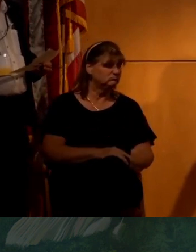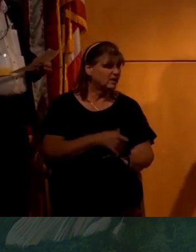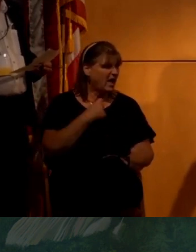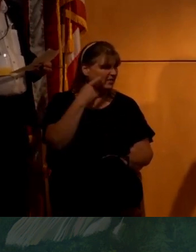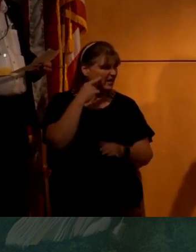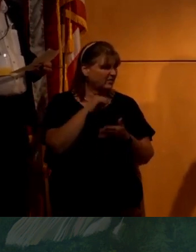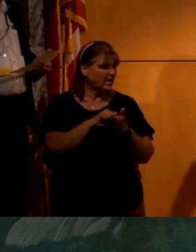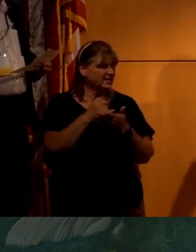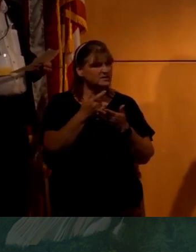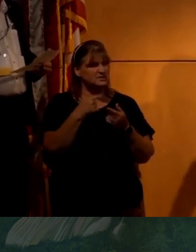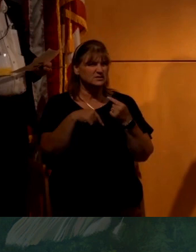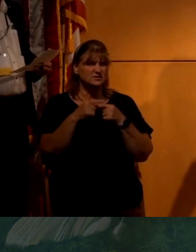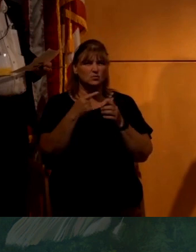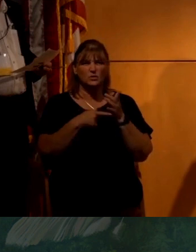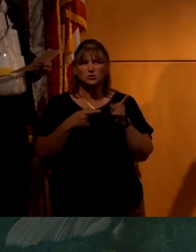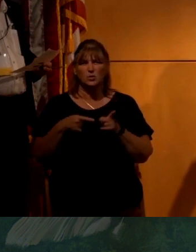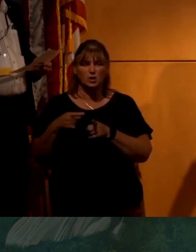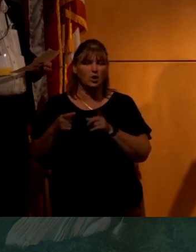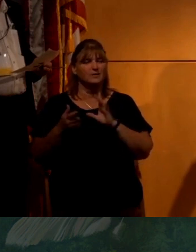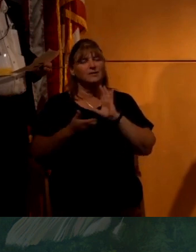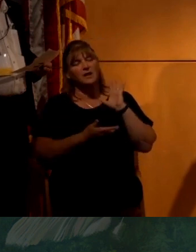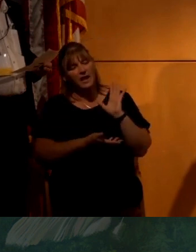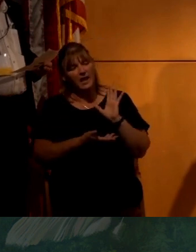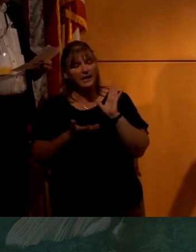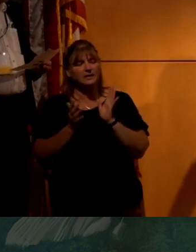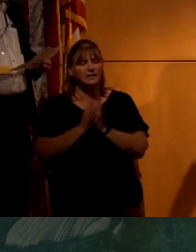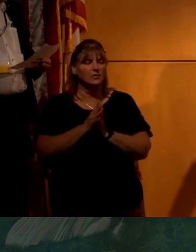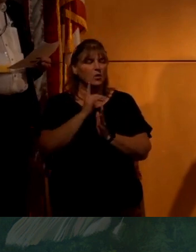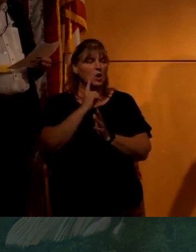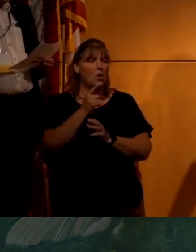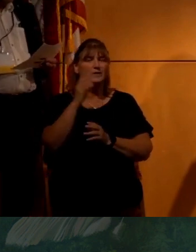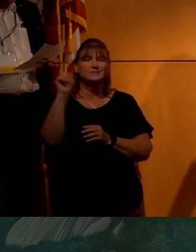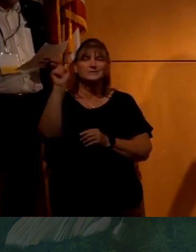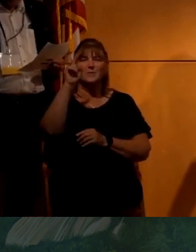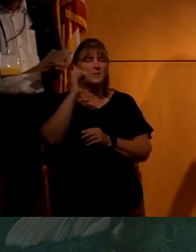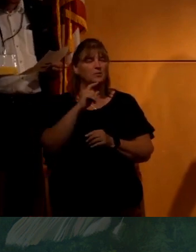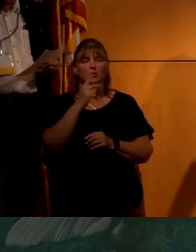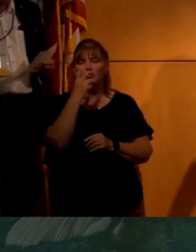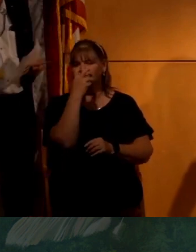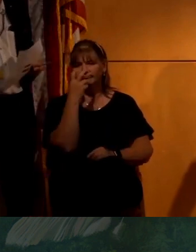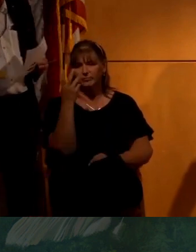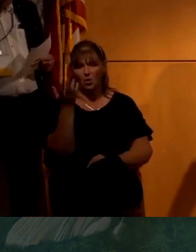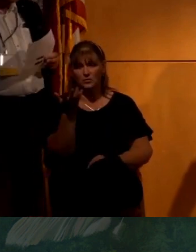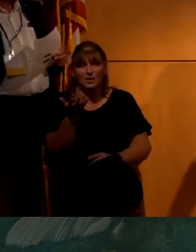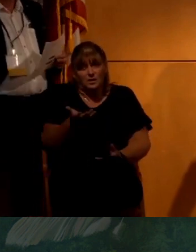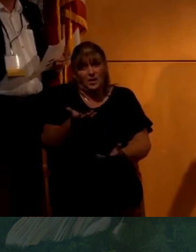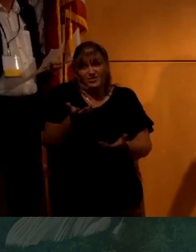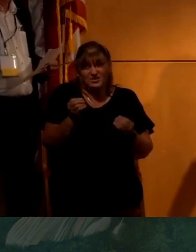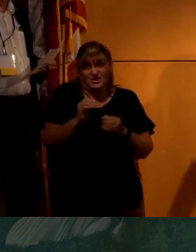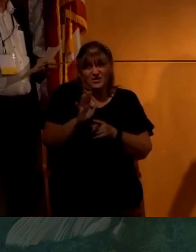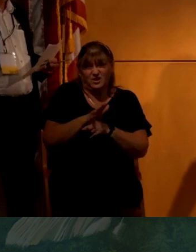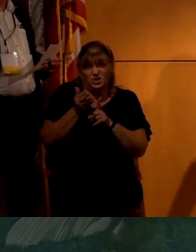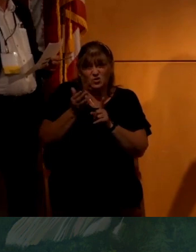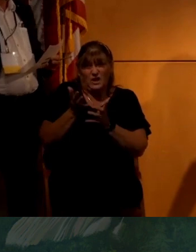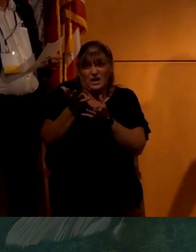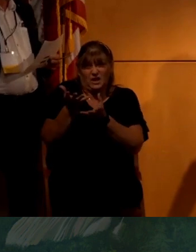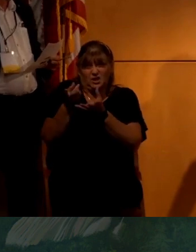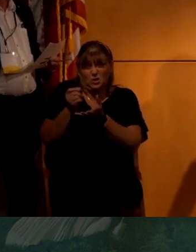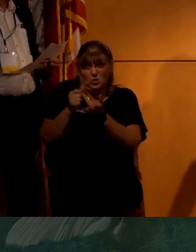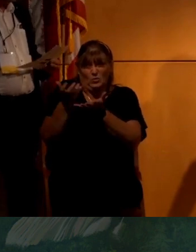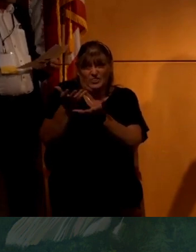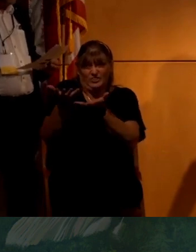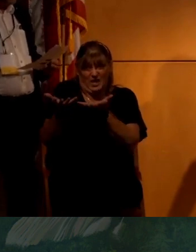I think, I think that's basically what's going on and, uh, they're always going to be people who aren't going to believe this and there's just nothing you can do about them. Um,